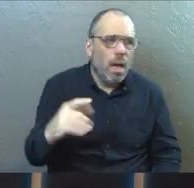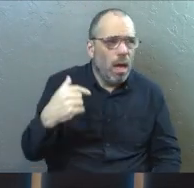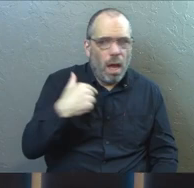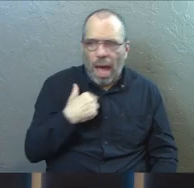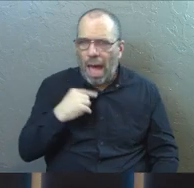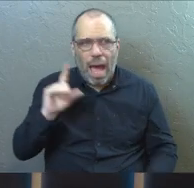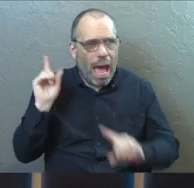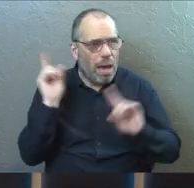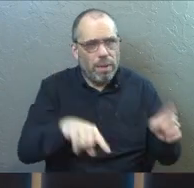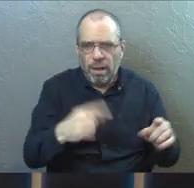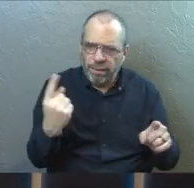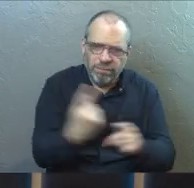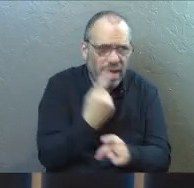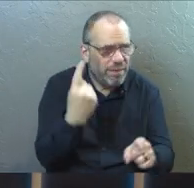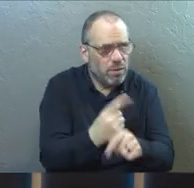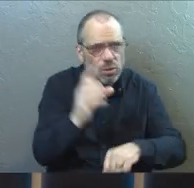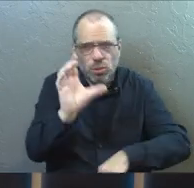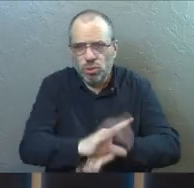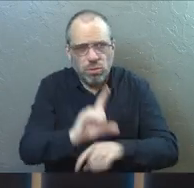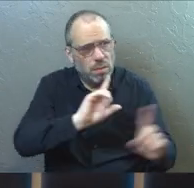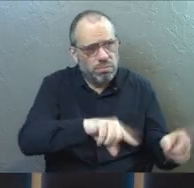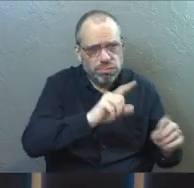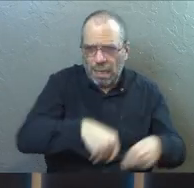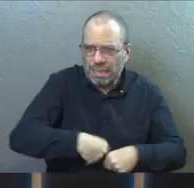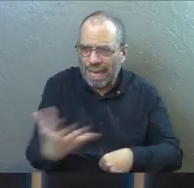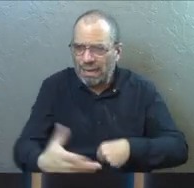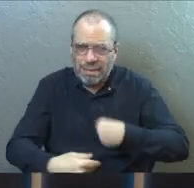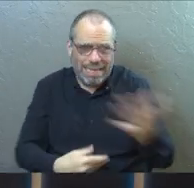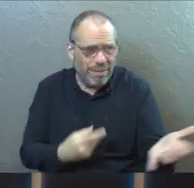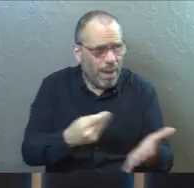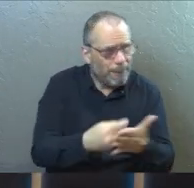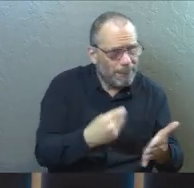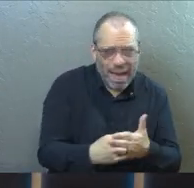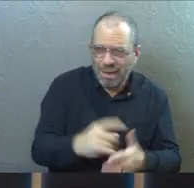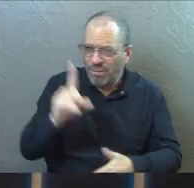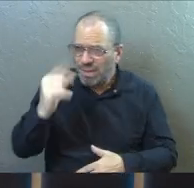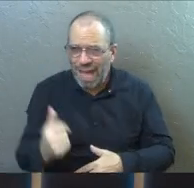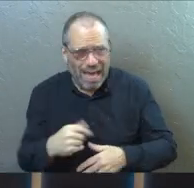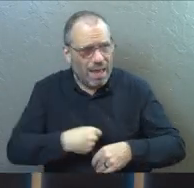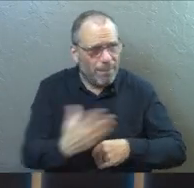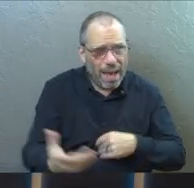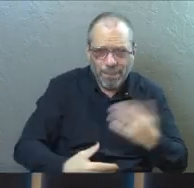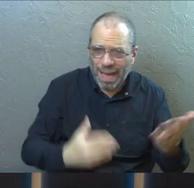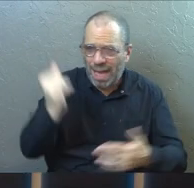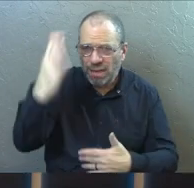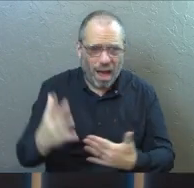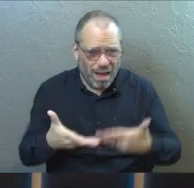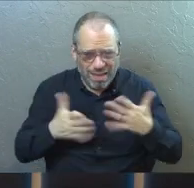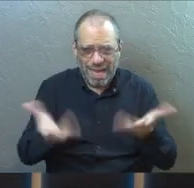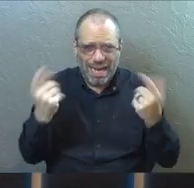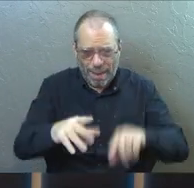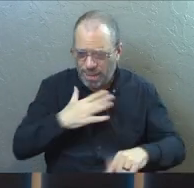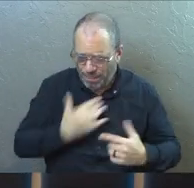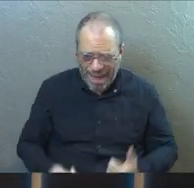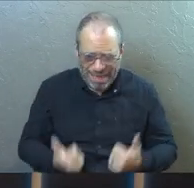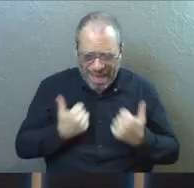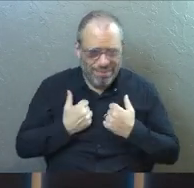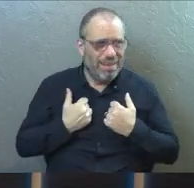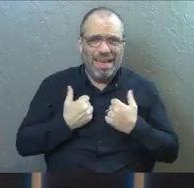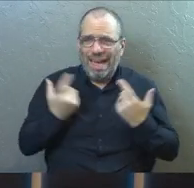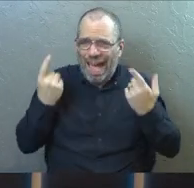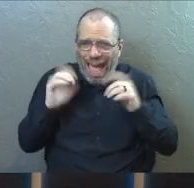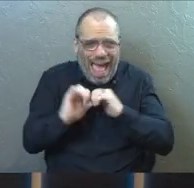I attended, I faithfully attended church and I gave all this money for so long. How could God have let this happen in my life?